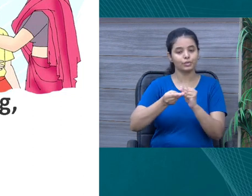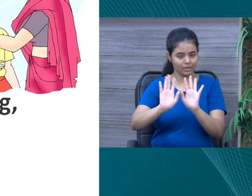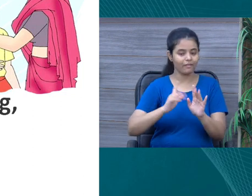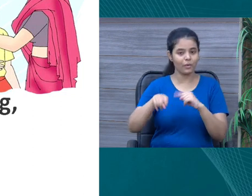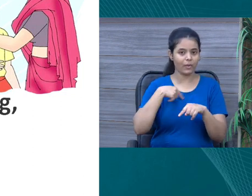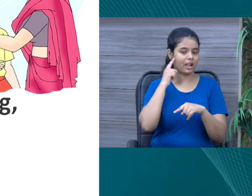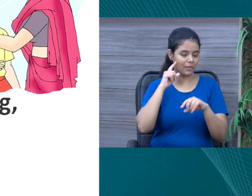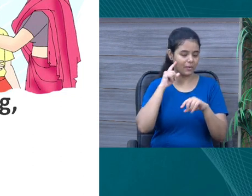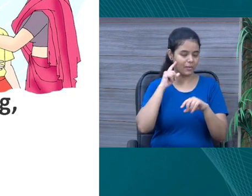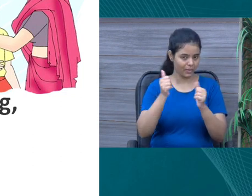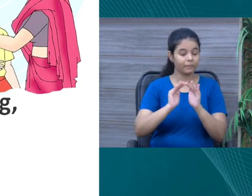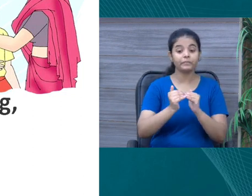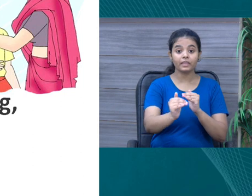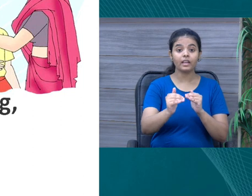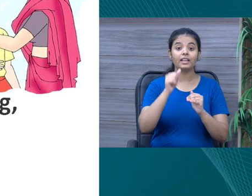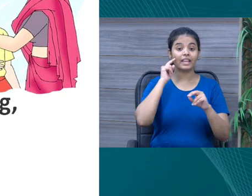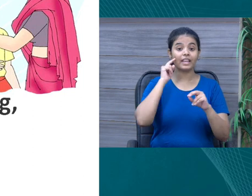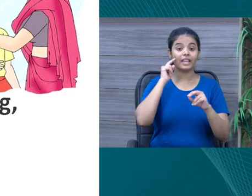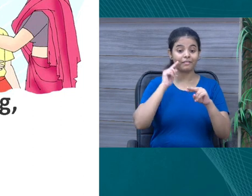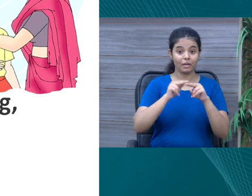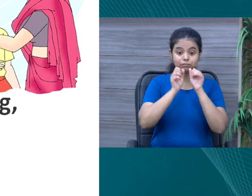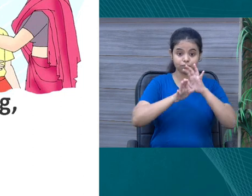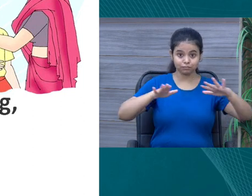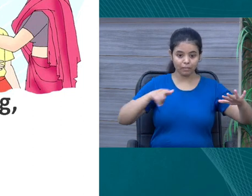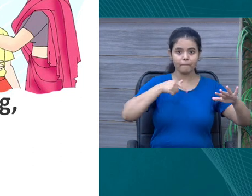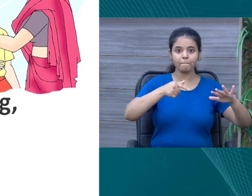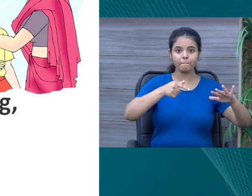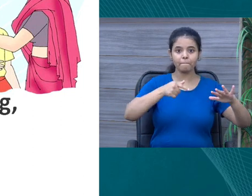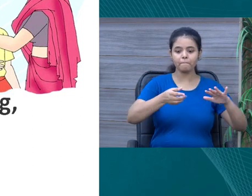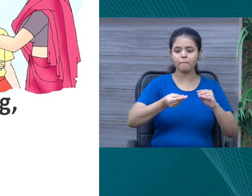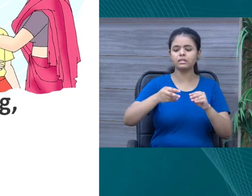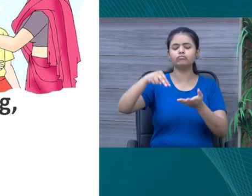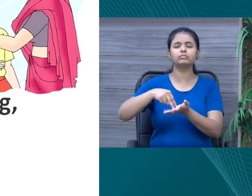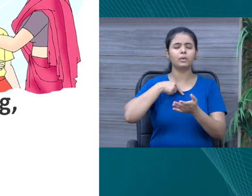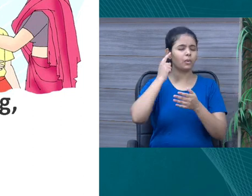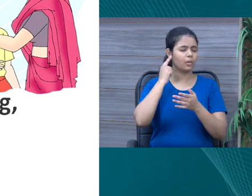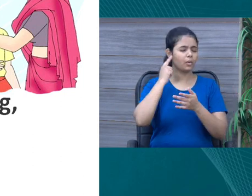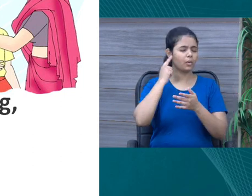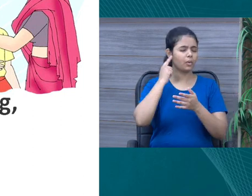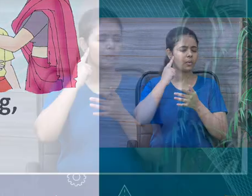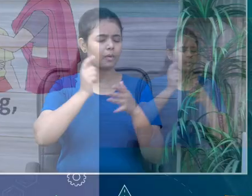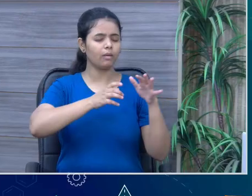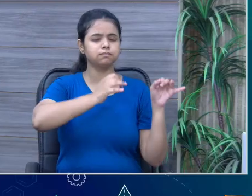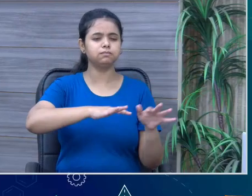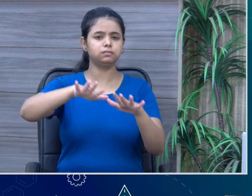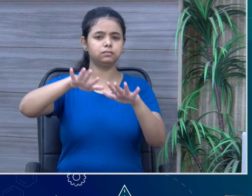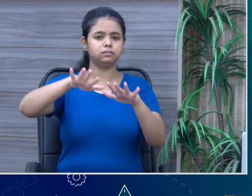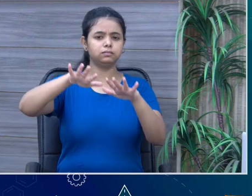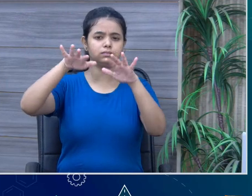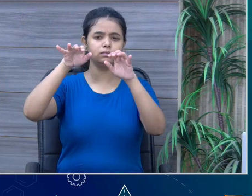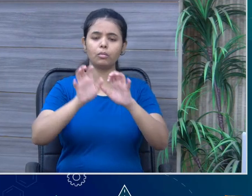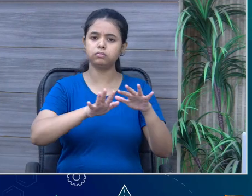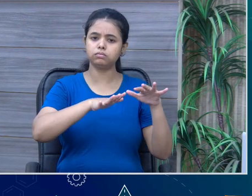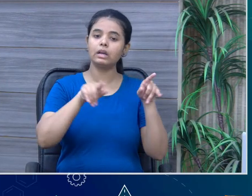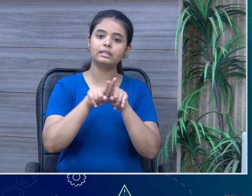So, there is a very different side of rhythmically sound comes from the sea. And, that